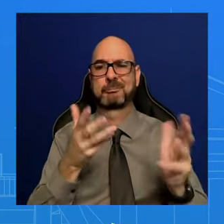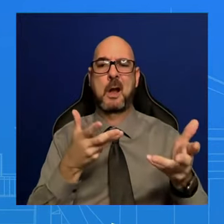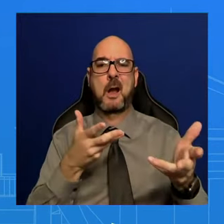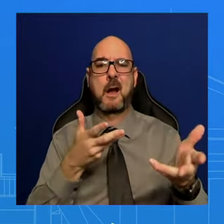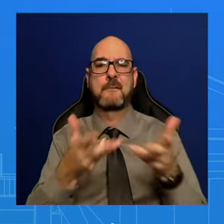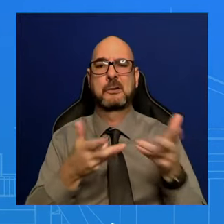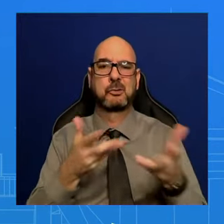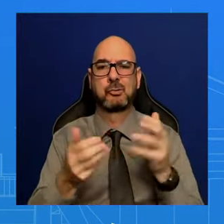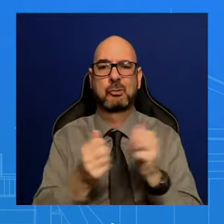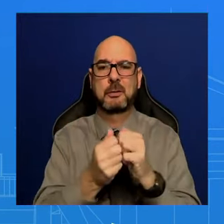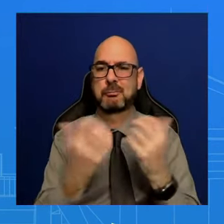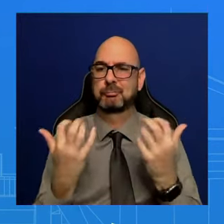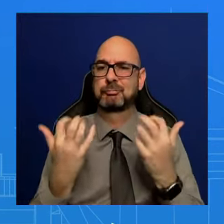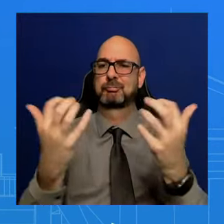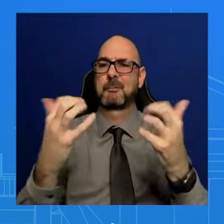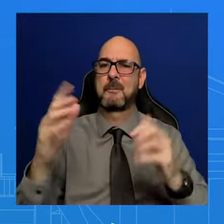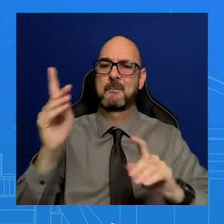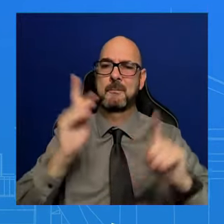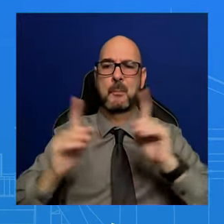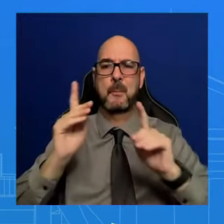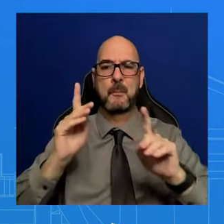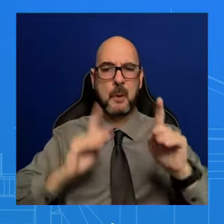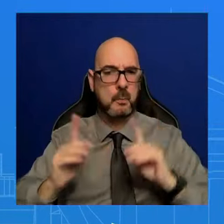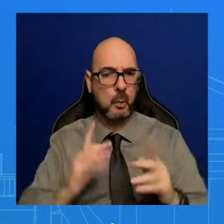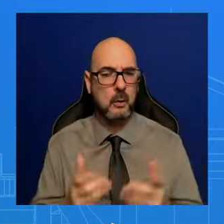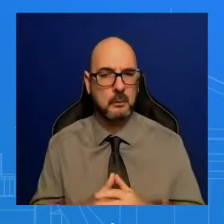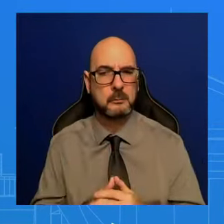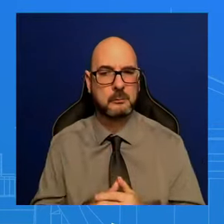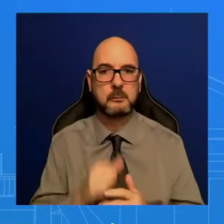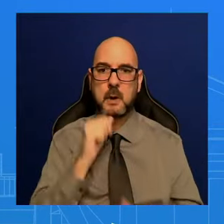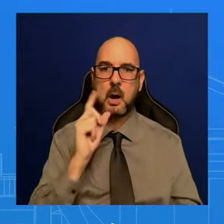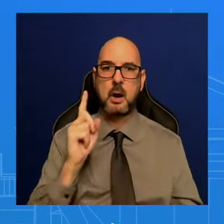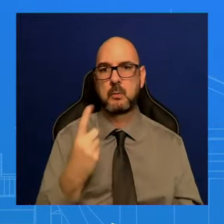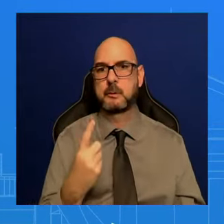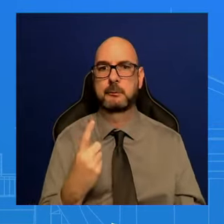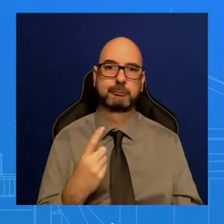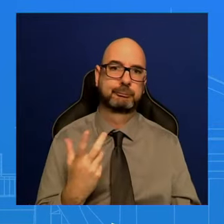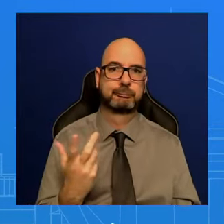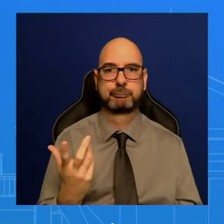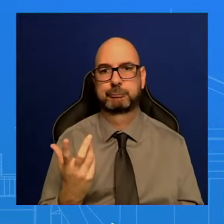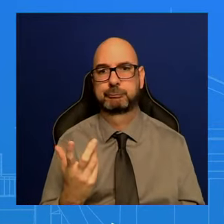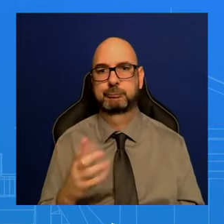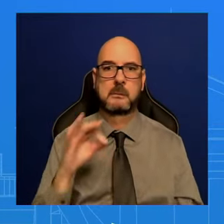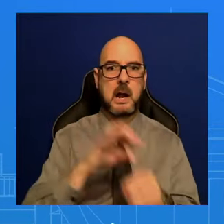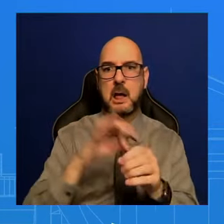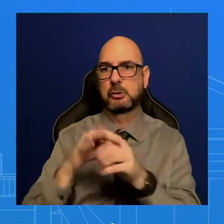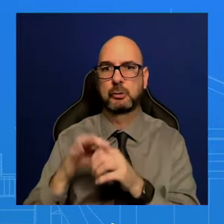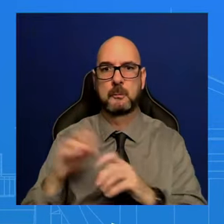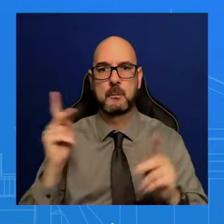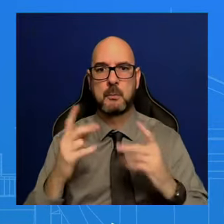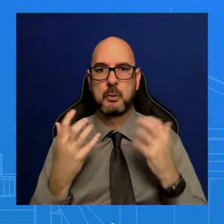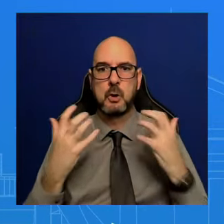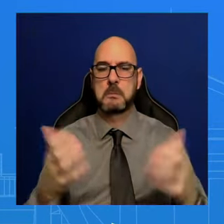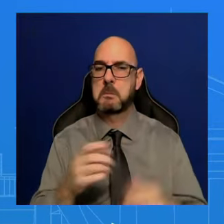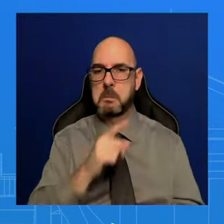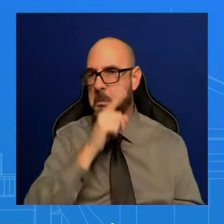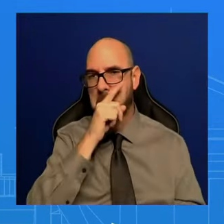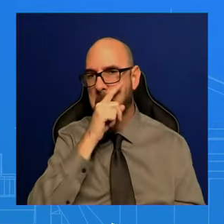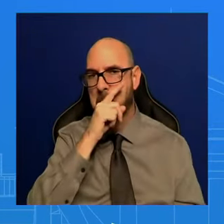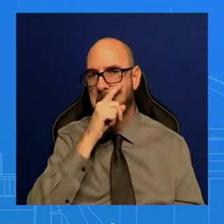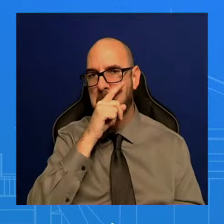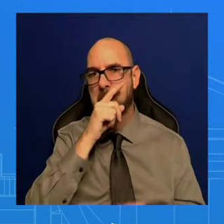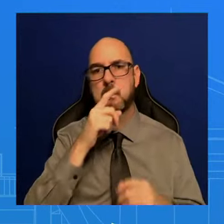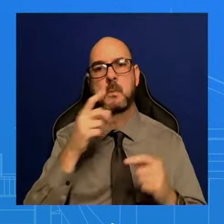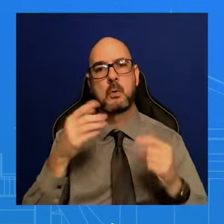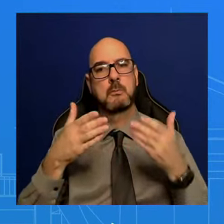And so it's not just about the elected officials who are in front of him. And so, you know, I would